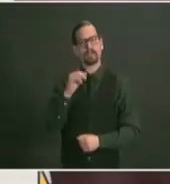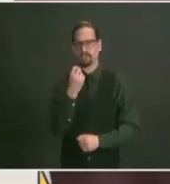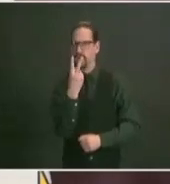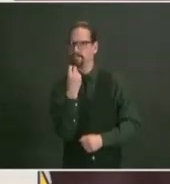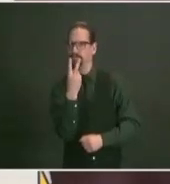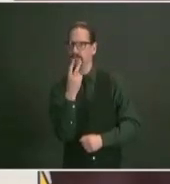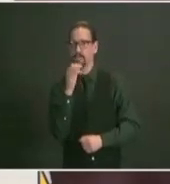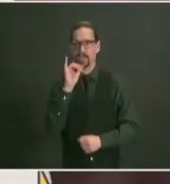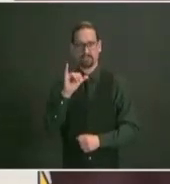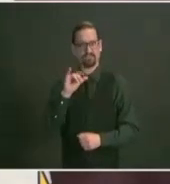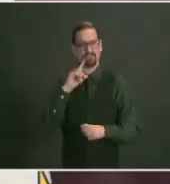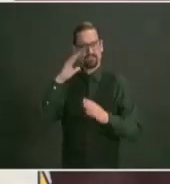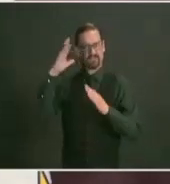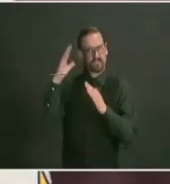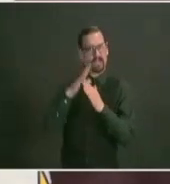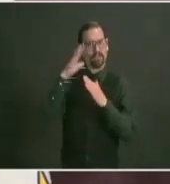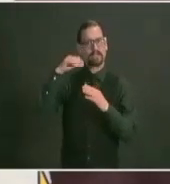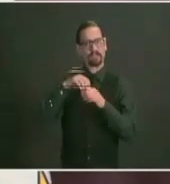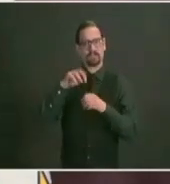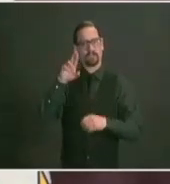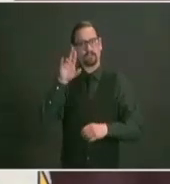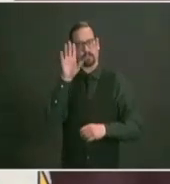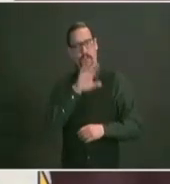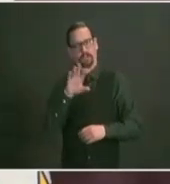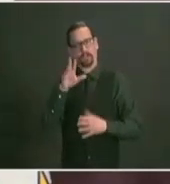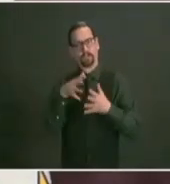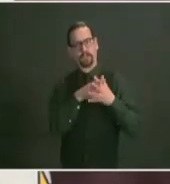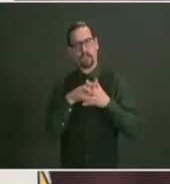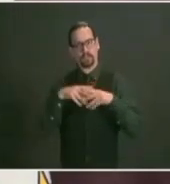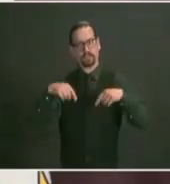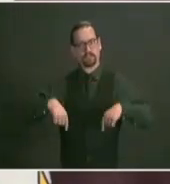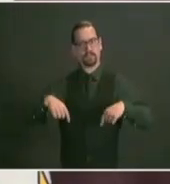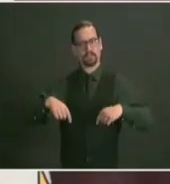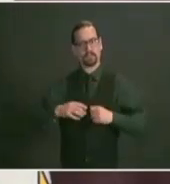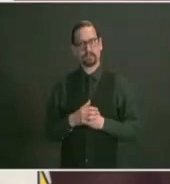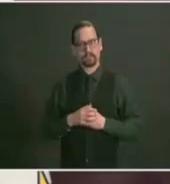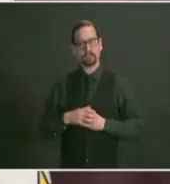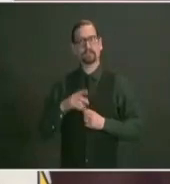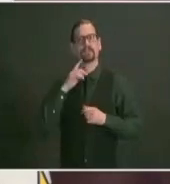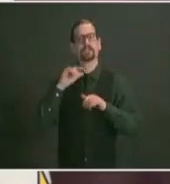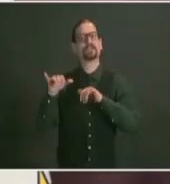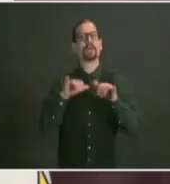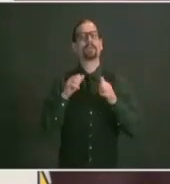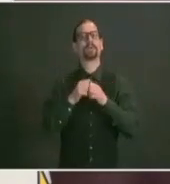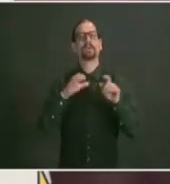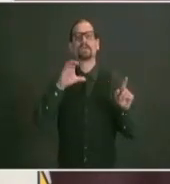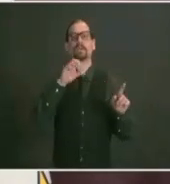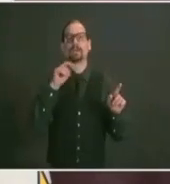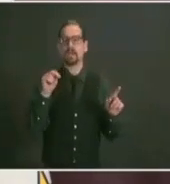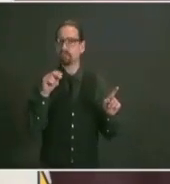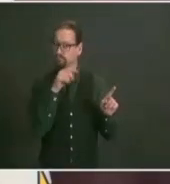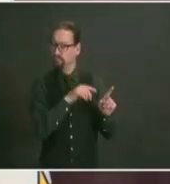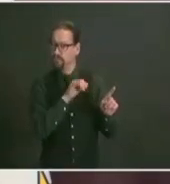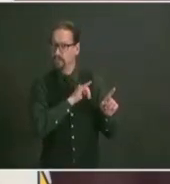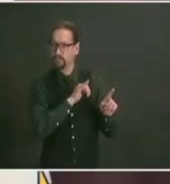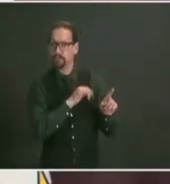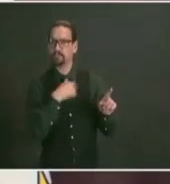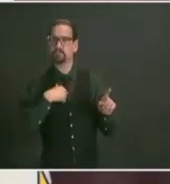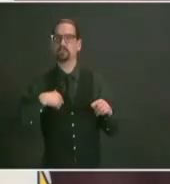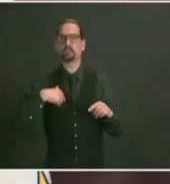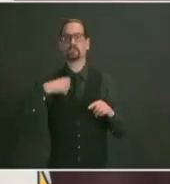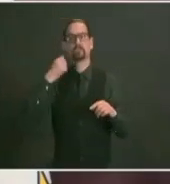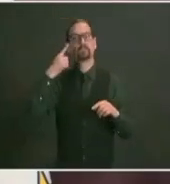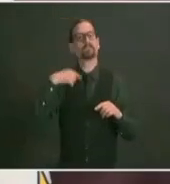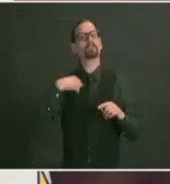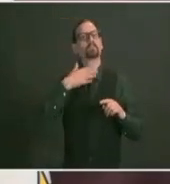connecticut and that's a few slots ahead of massachusetts if you think about how effectively we have